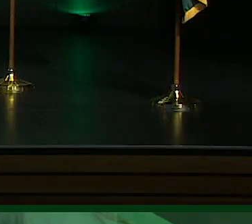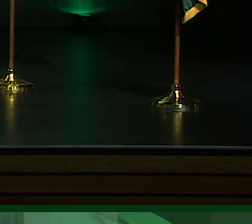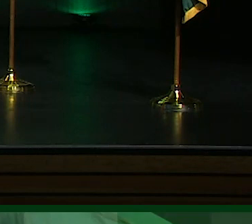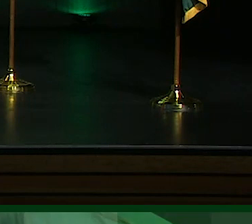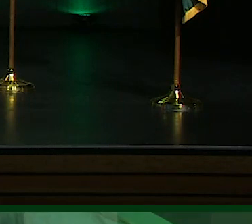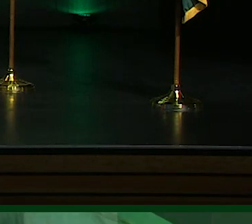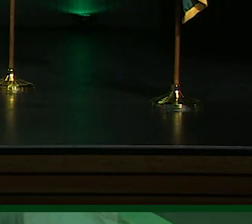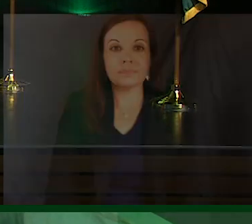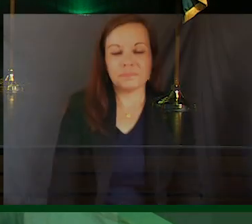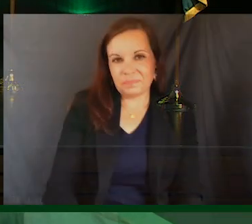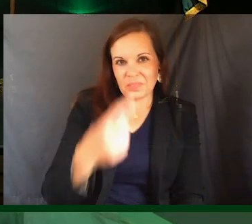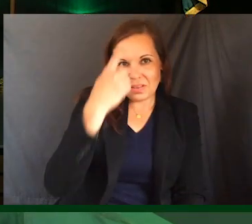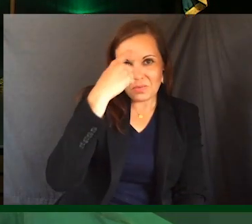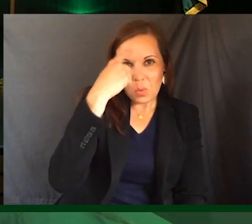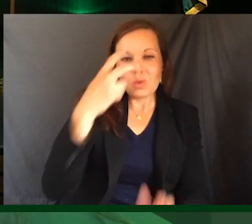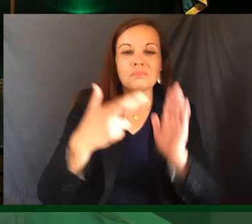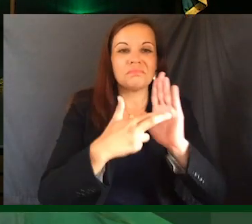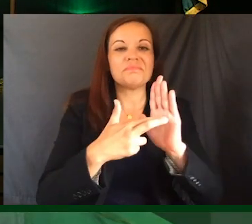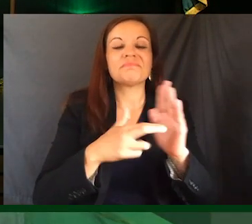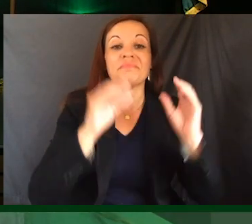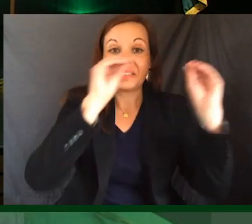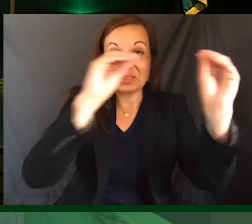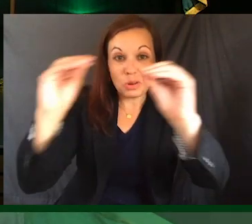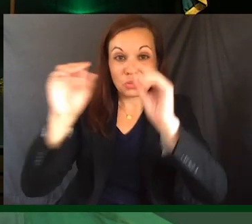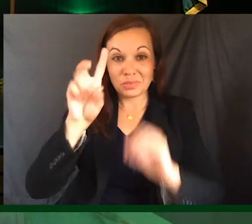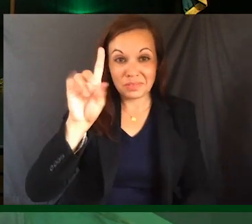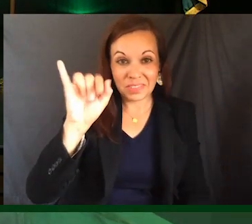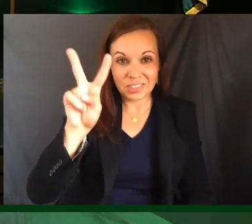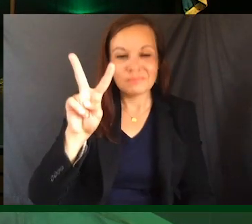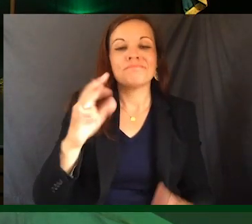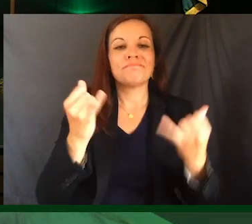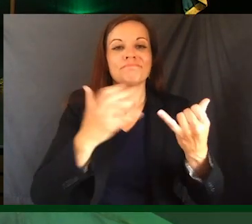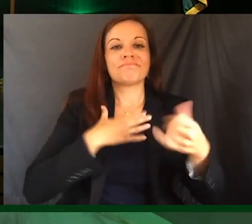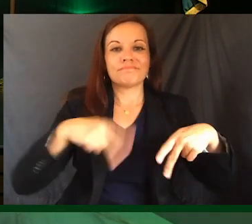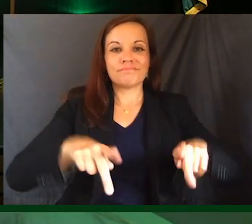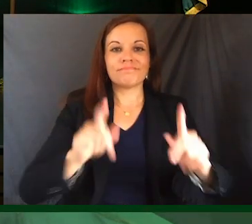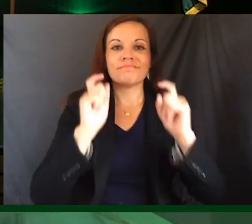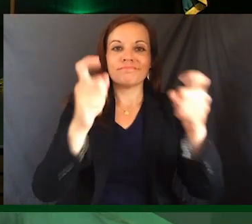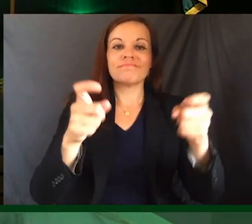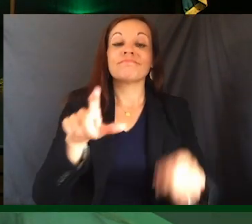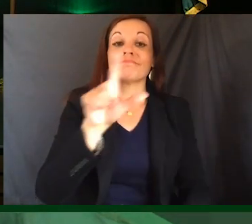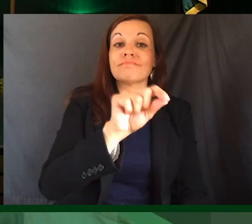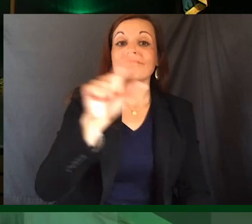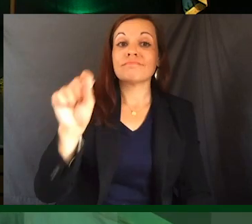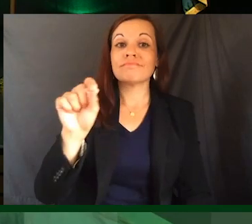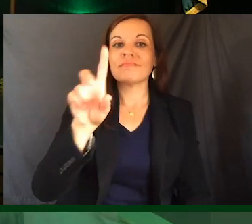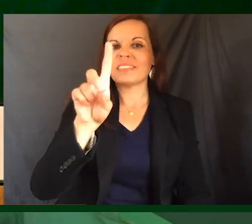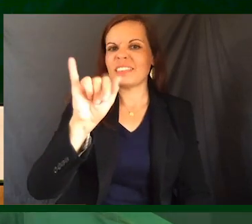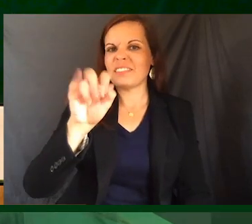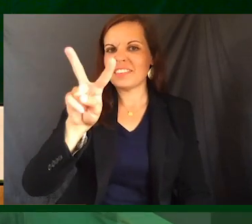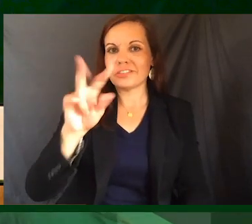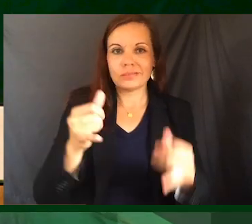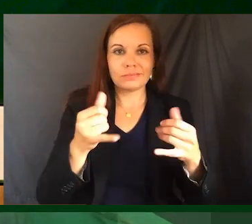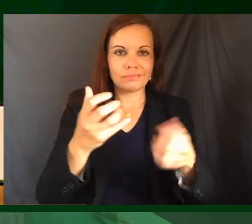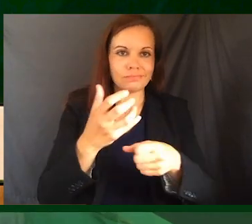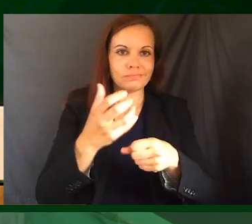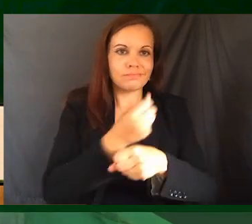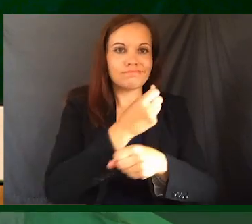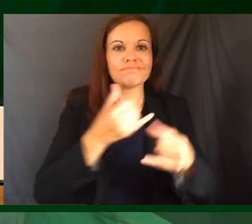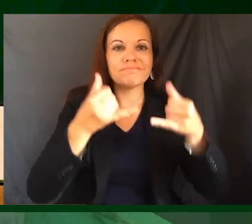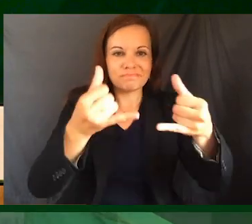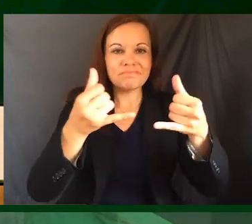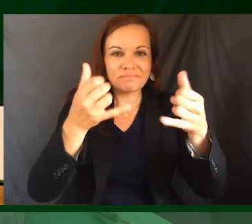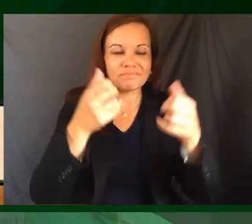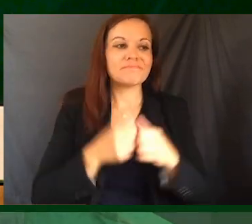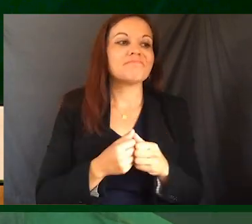On behalf of the Instructional Divisions, it is my privilege to present the 2020 Division Award winners. These students are